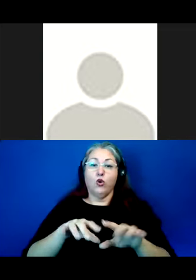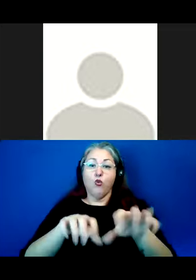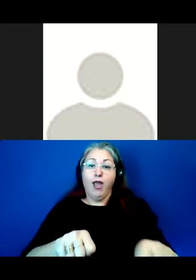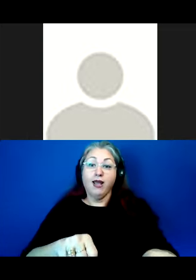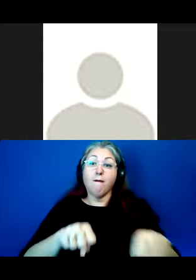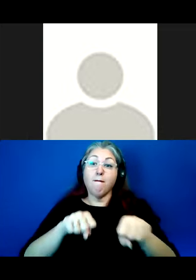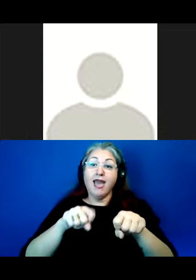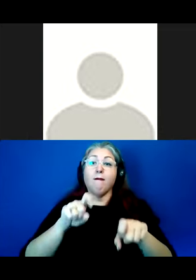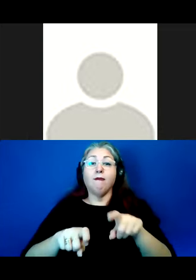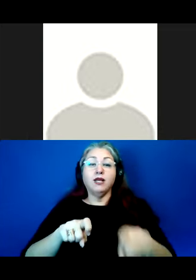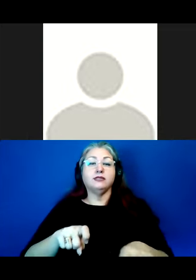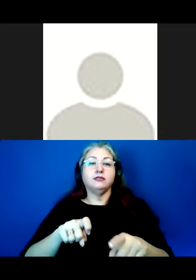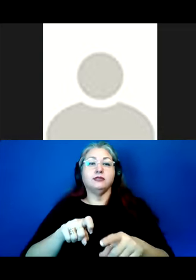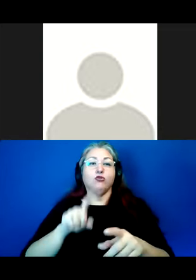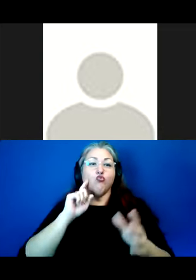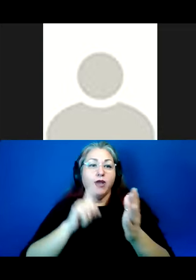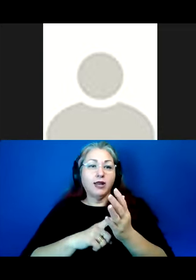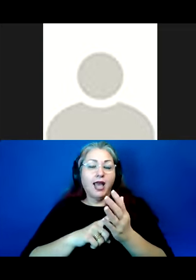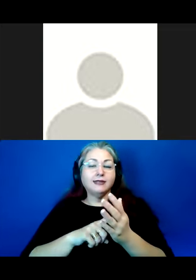and rebuilding these relationships.